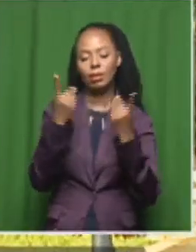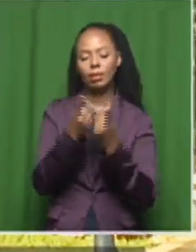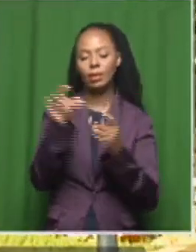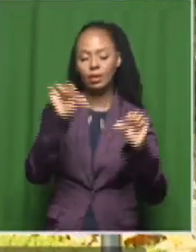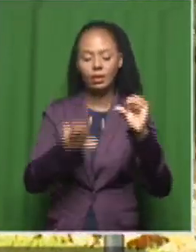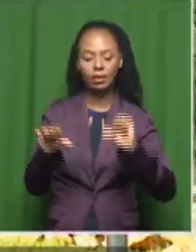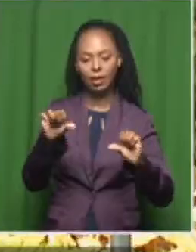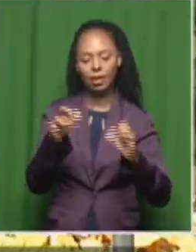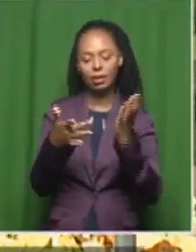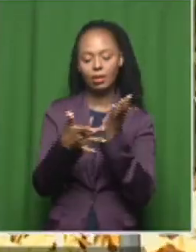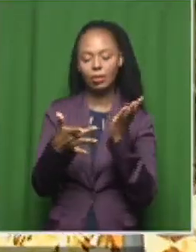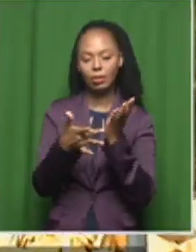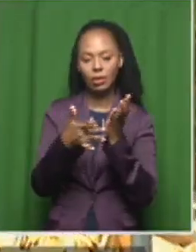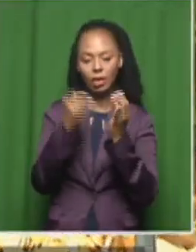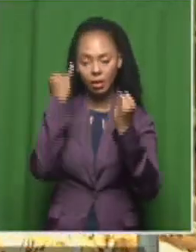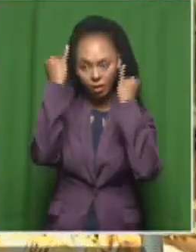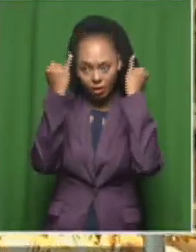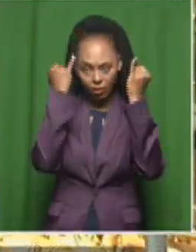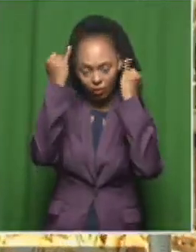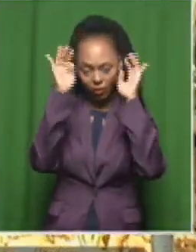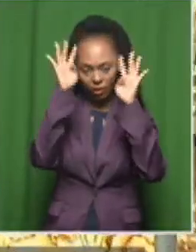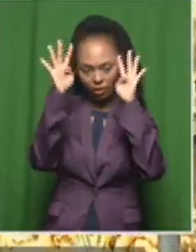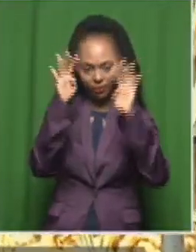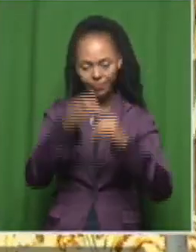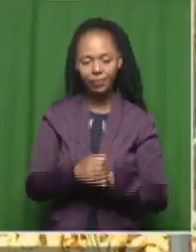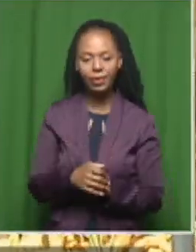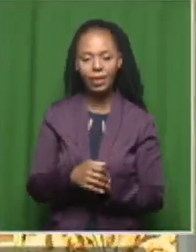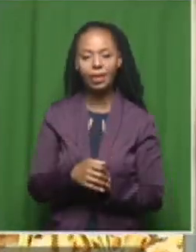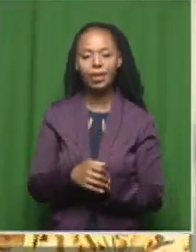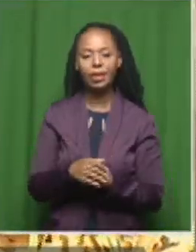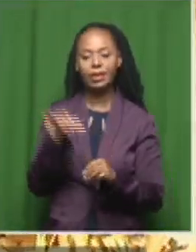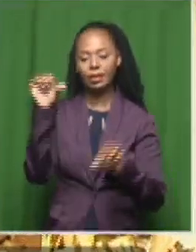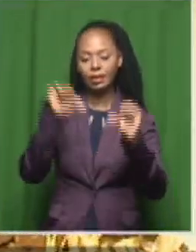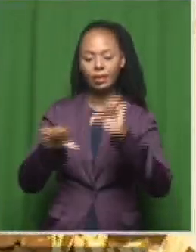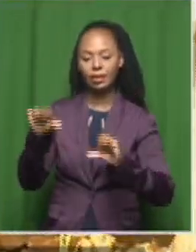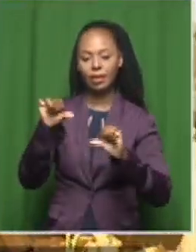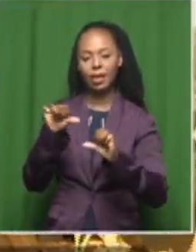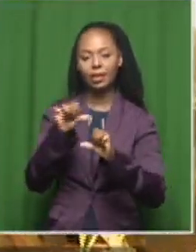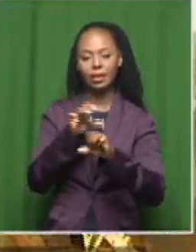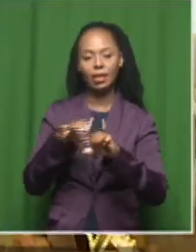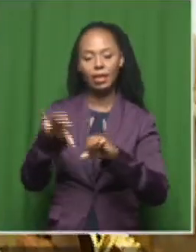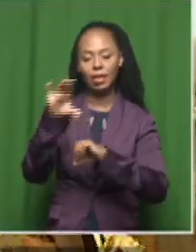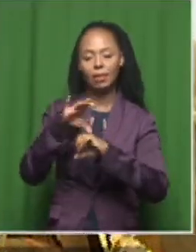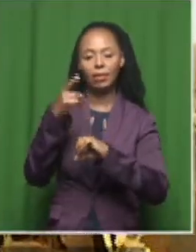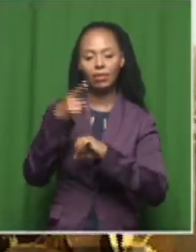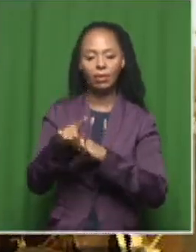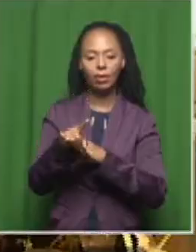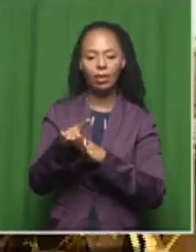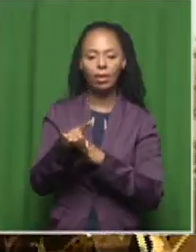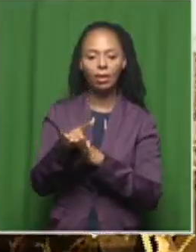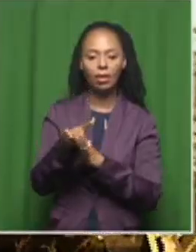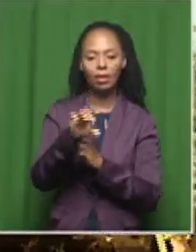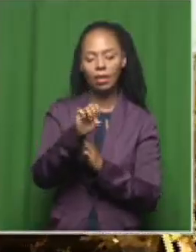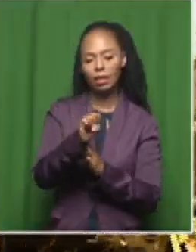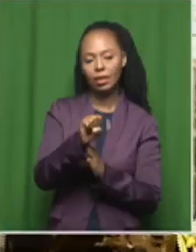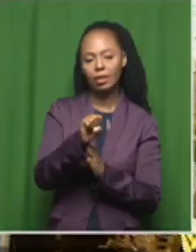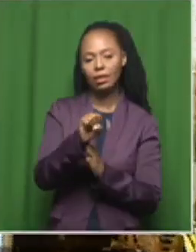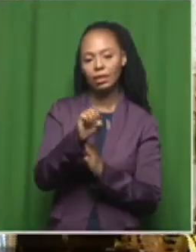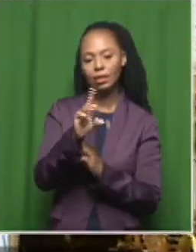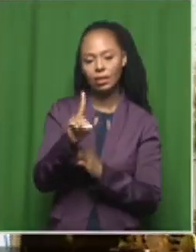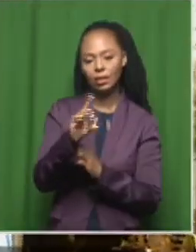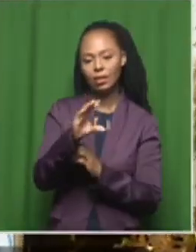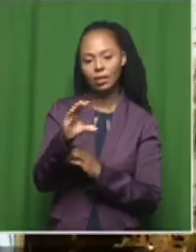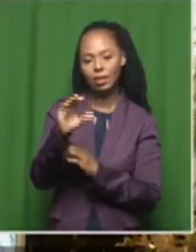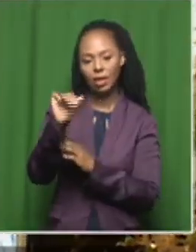Innovation, as well as a science diplomacy capital for Africa. And this, of course, is about science and